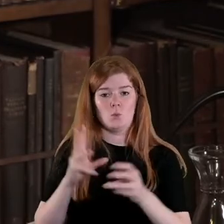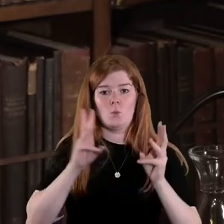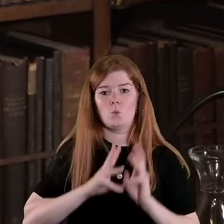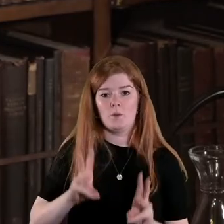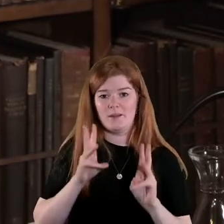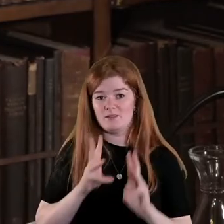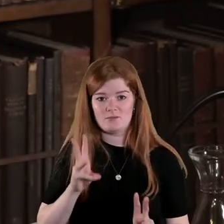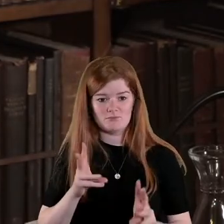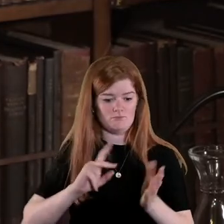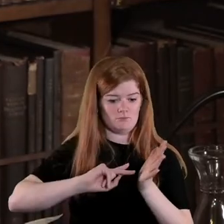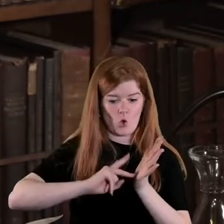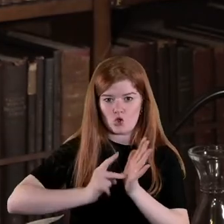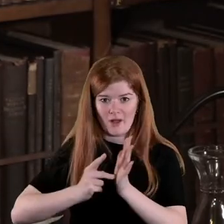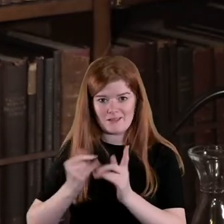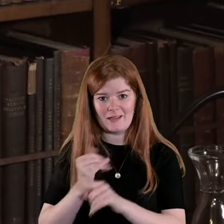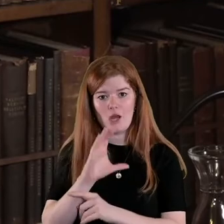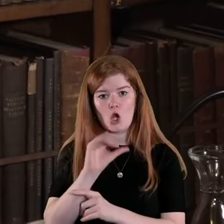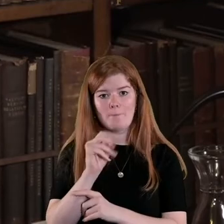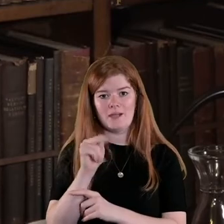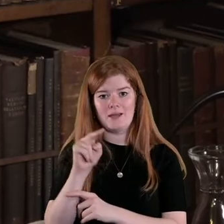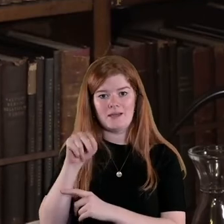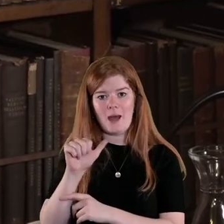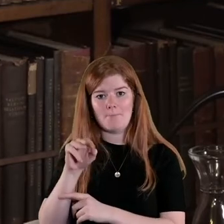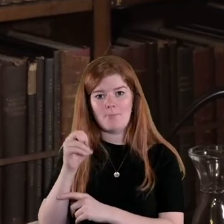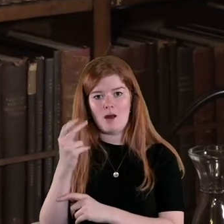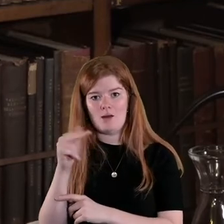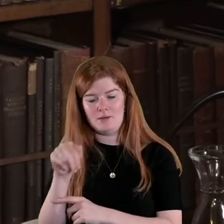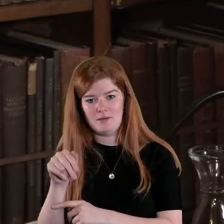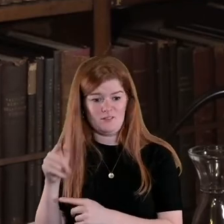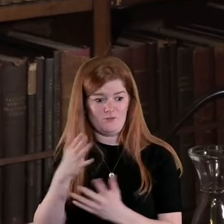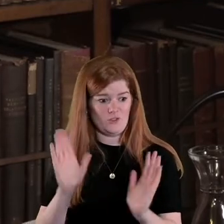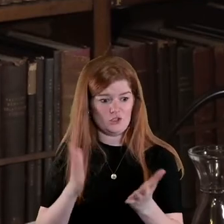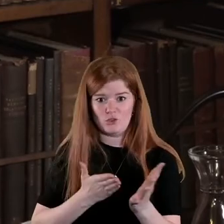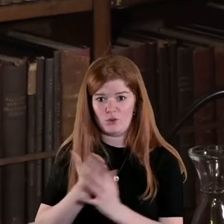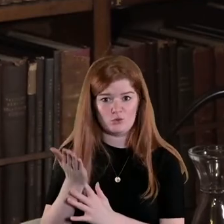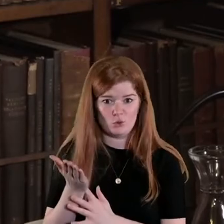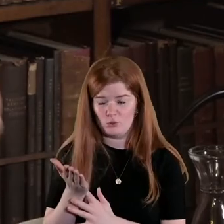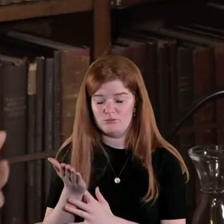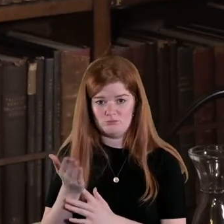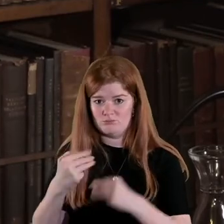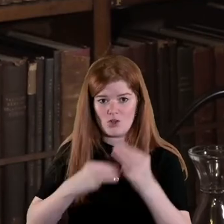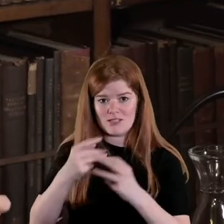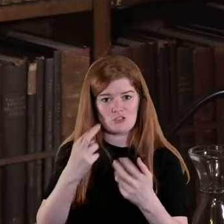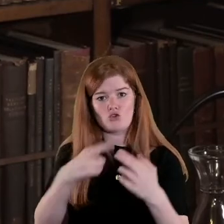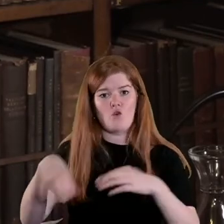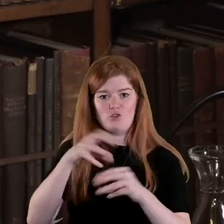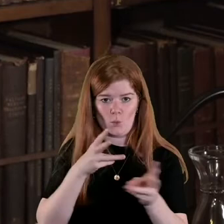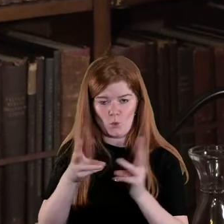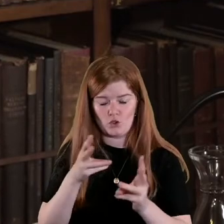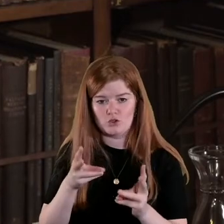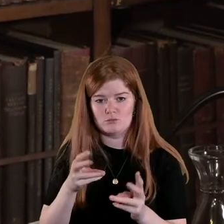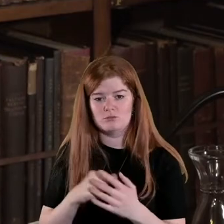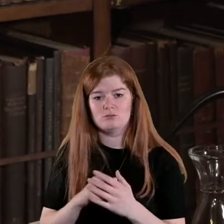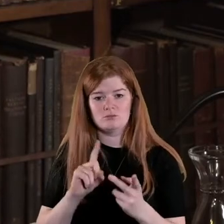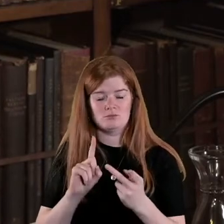organising in Cumannamon has really gone through a process of recovery work and